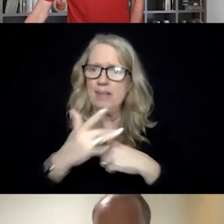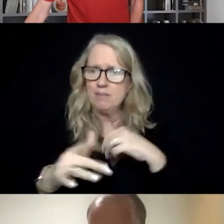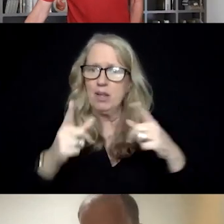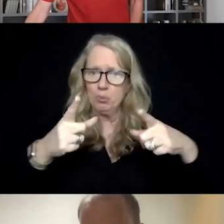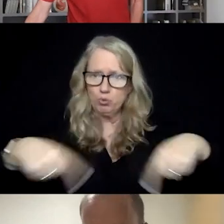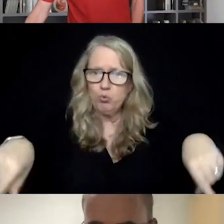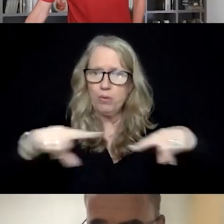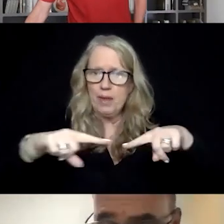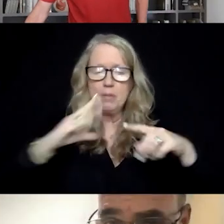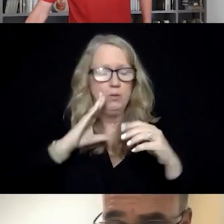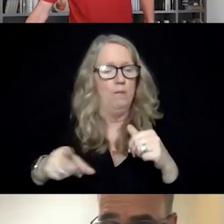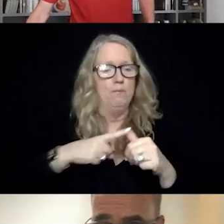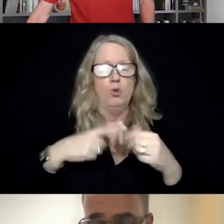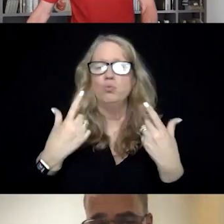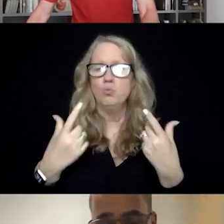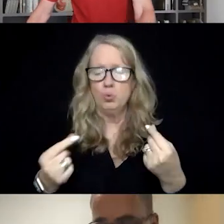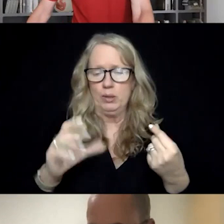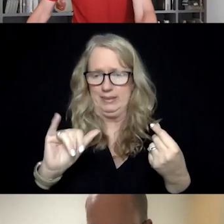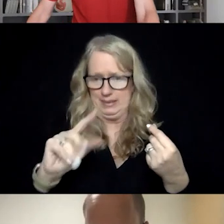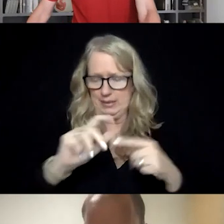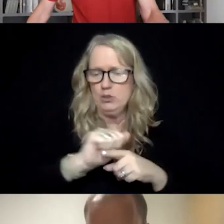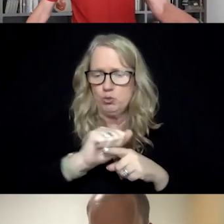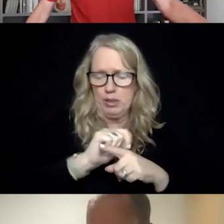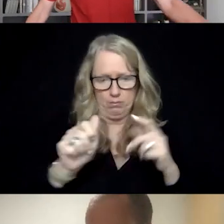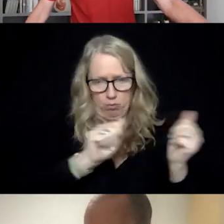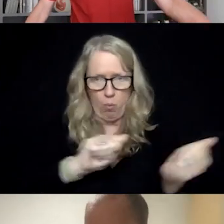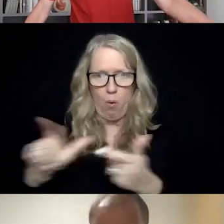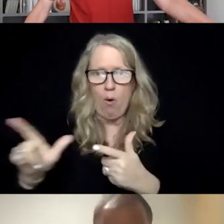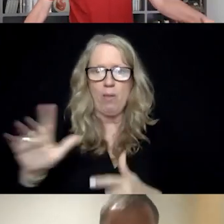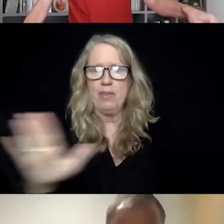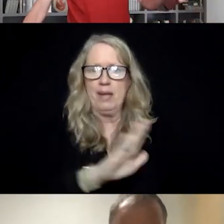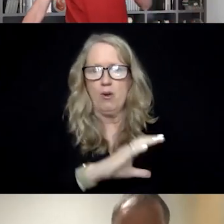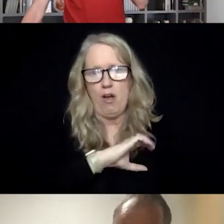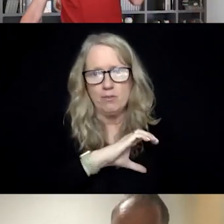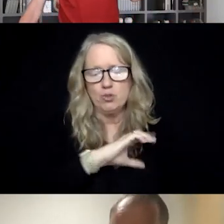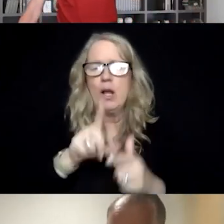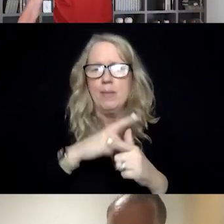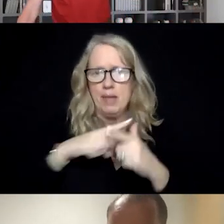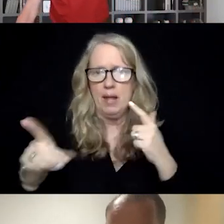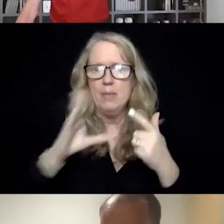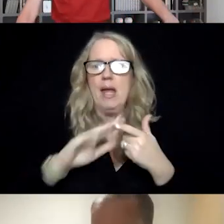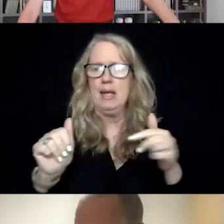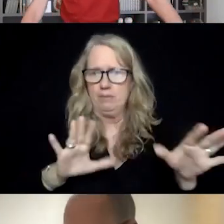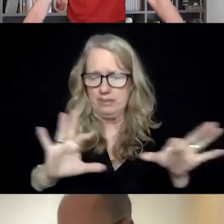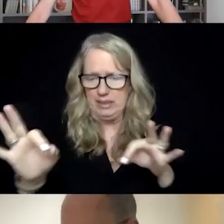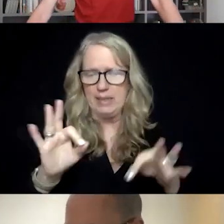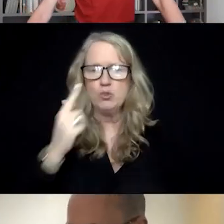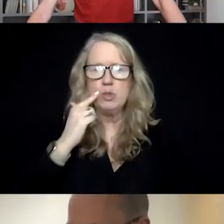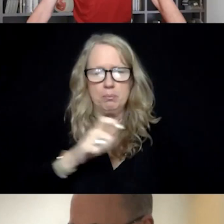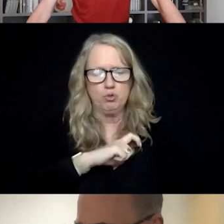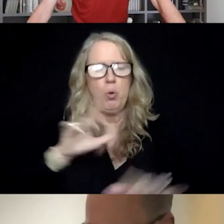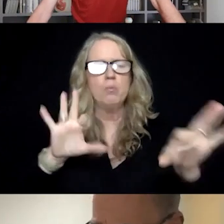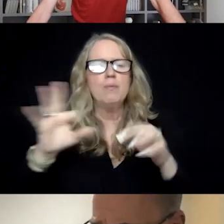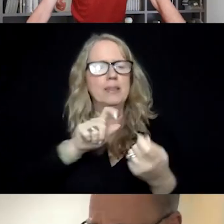they have, first off, they do, uh, CIT training for every single one of their officers. Then they have selected patrol officers that are their crisis